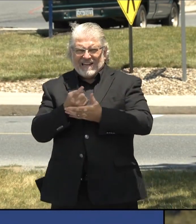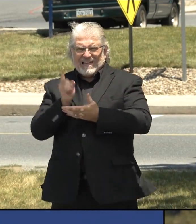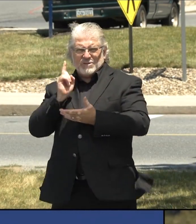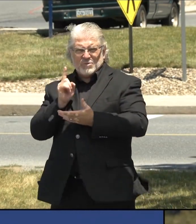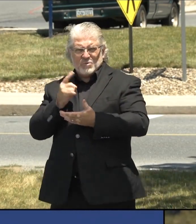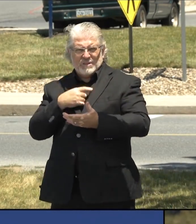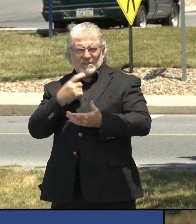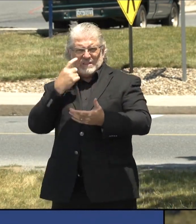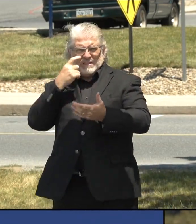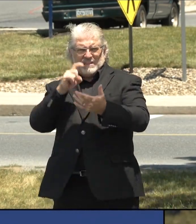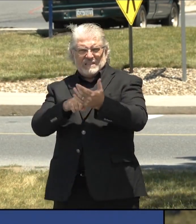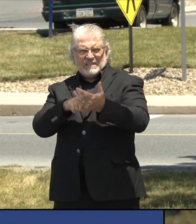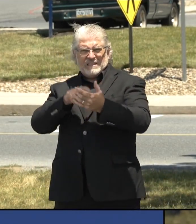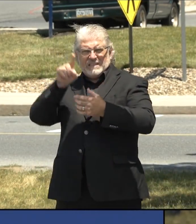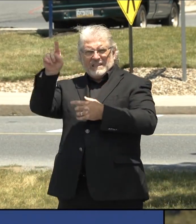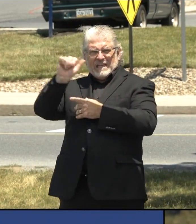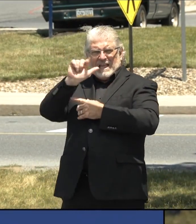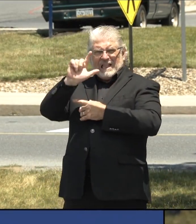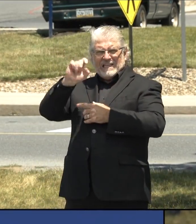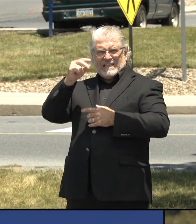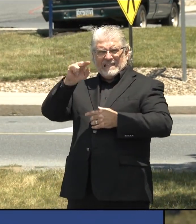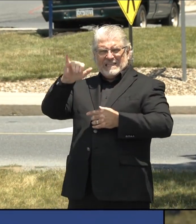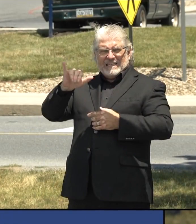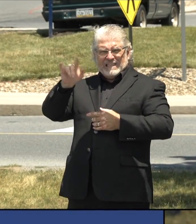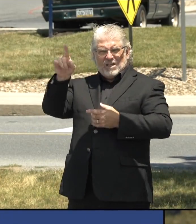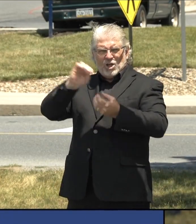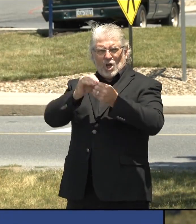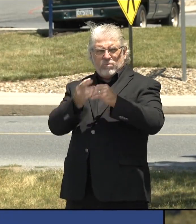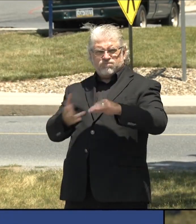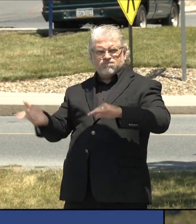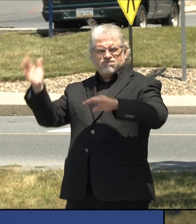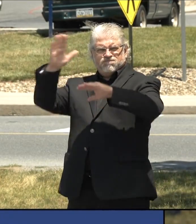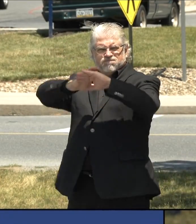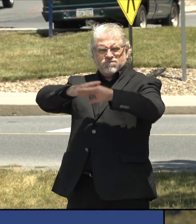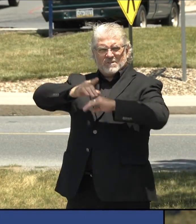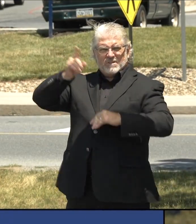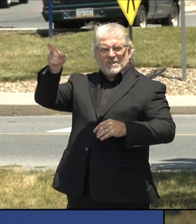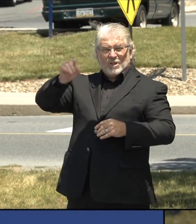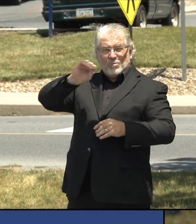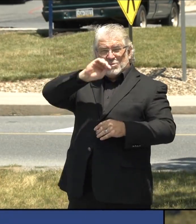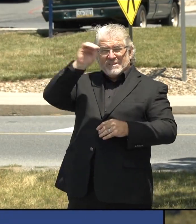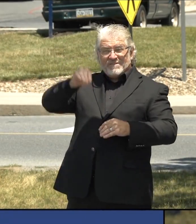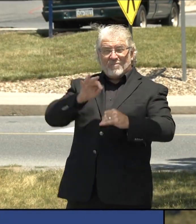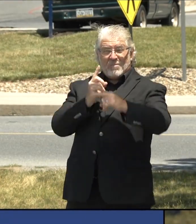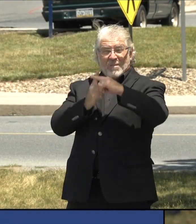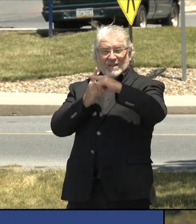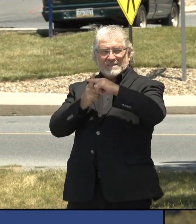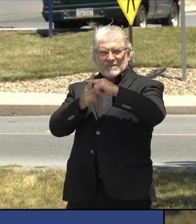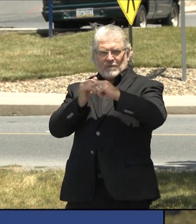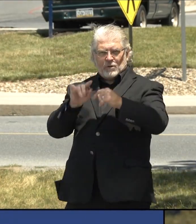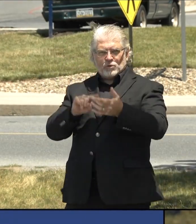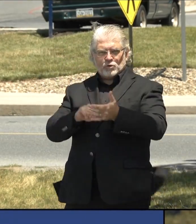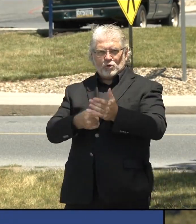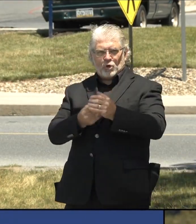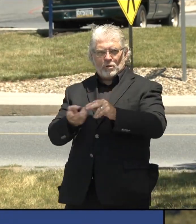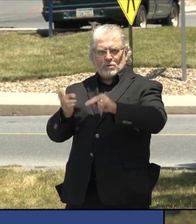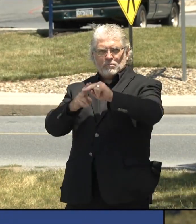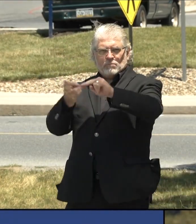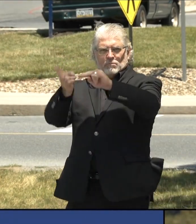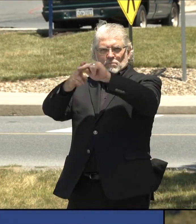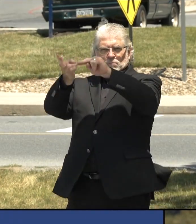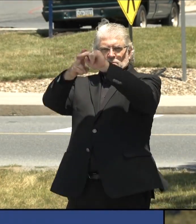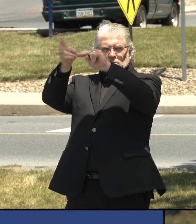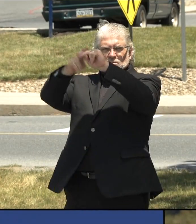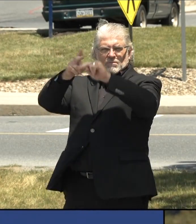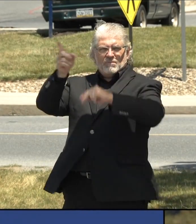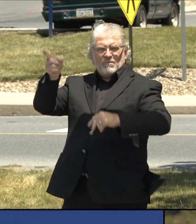less than a week that we've seen significant increases in Allegheny County, our percent positivity started to nudge up. Uh, and then we had, um, significant